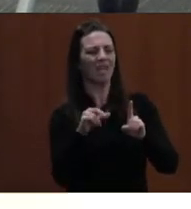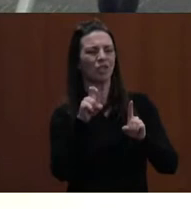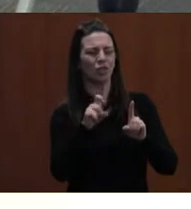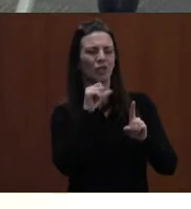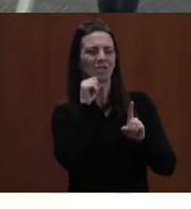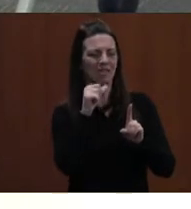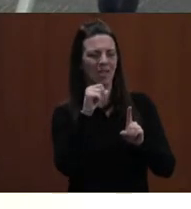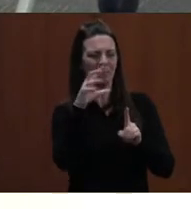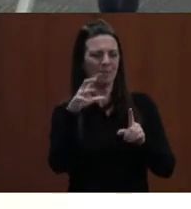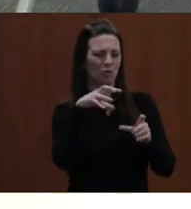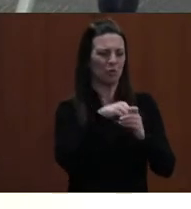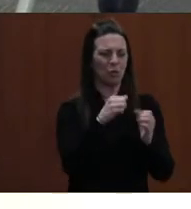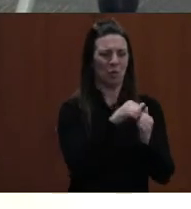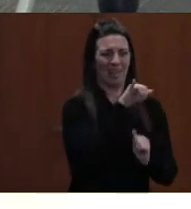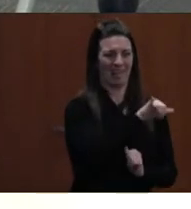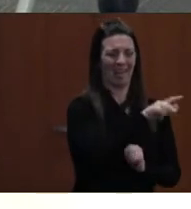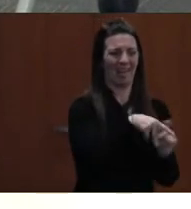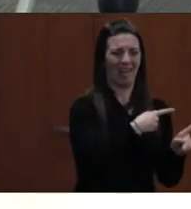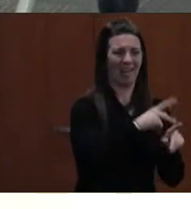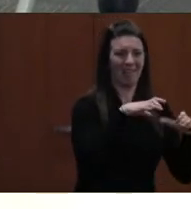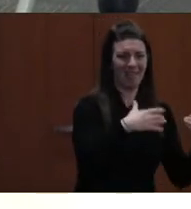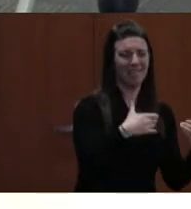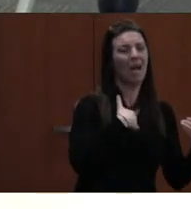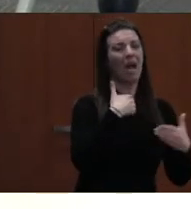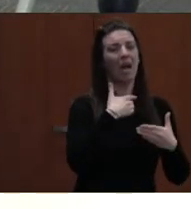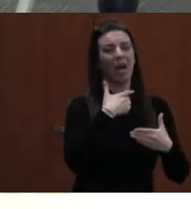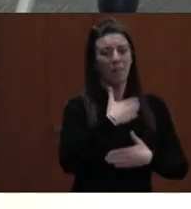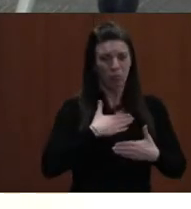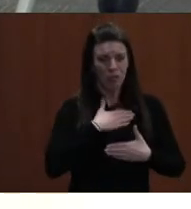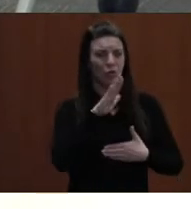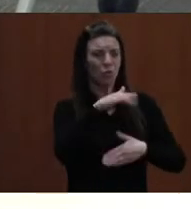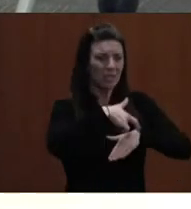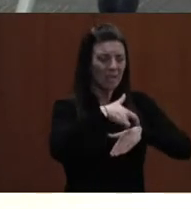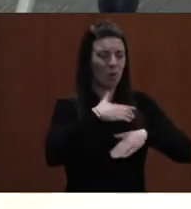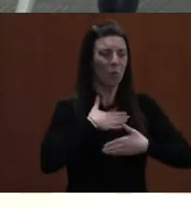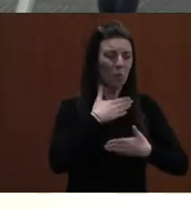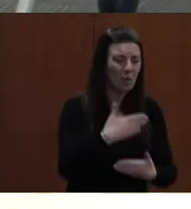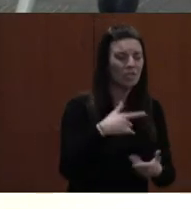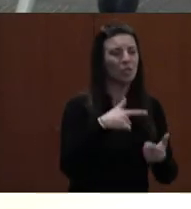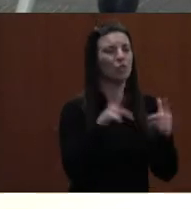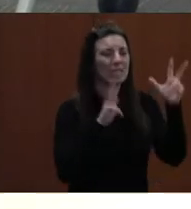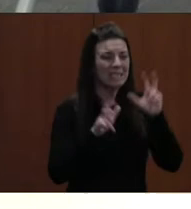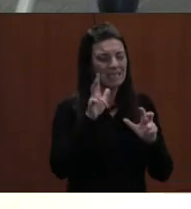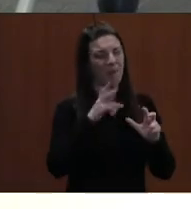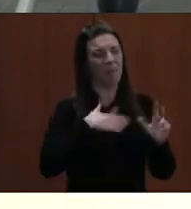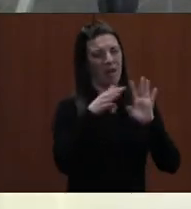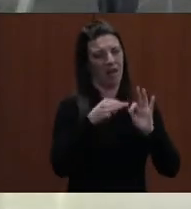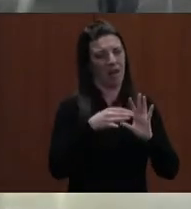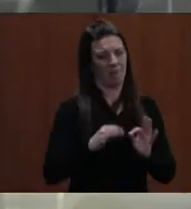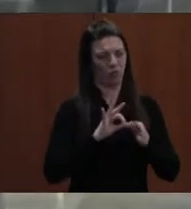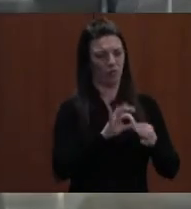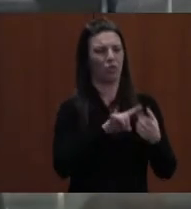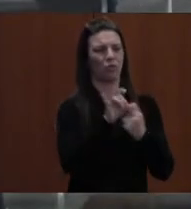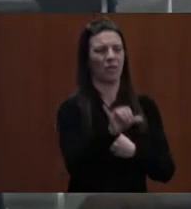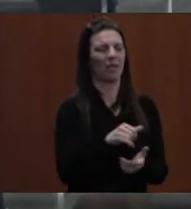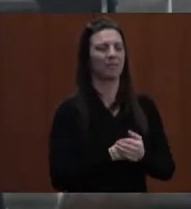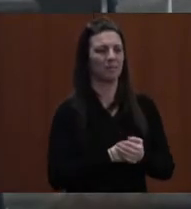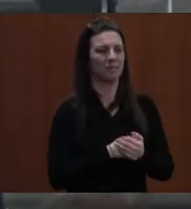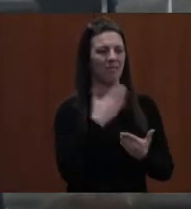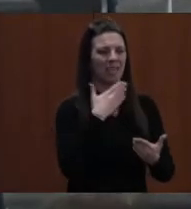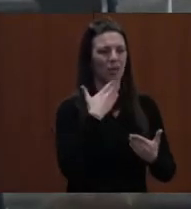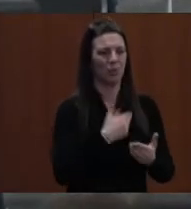student who feels this way. I appreciate your time and your willingness to hear a take on the subject from someone in my position. Thank you. Thank you, Ms. Faulk.